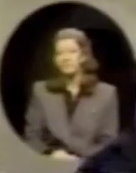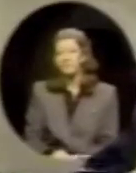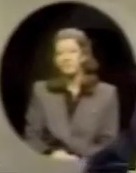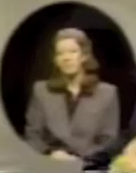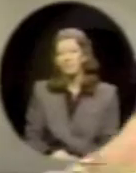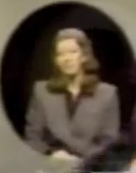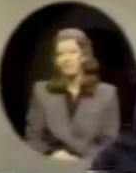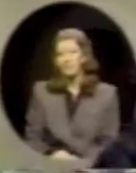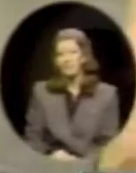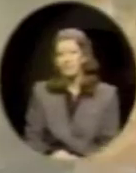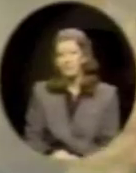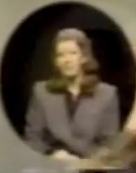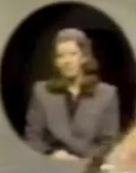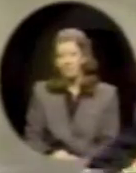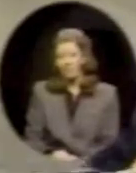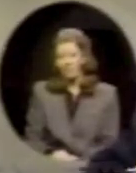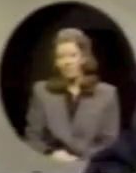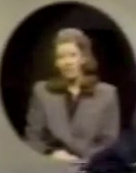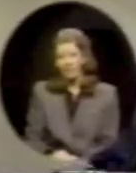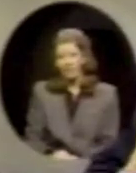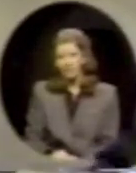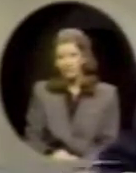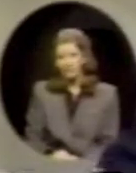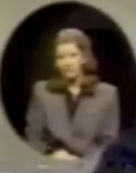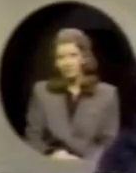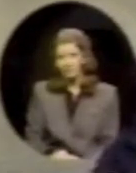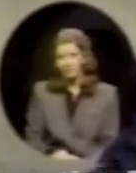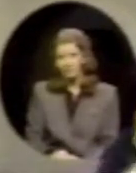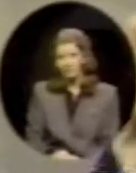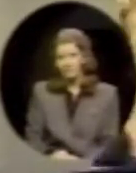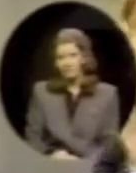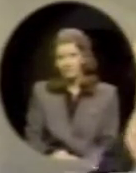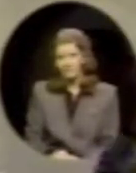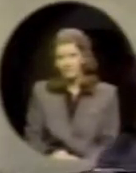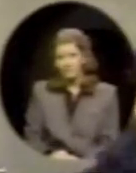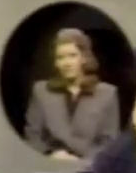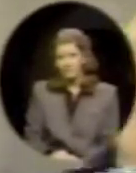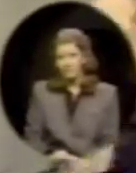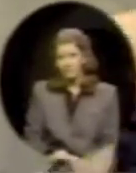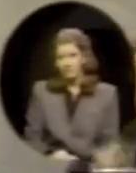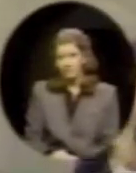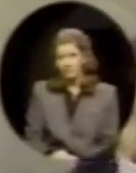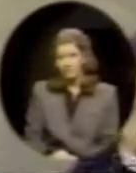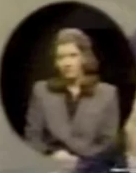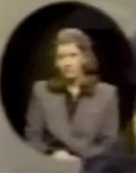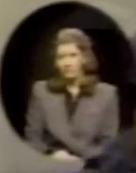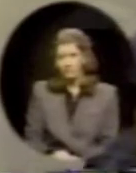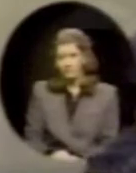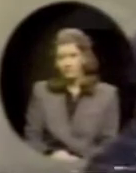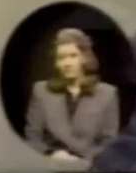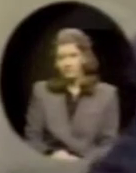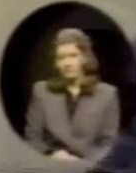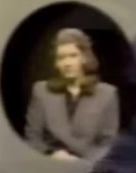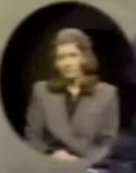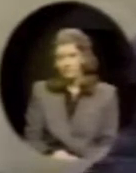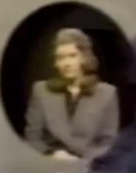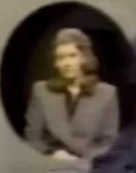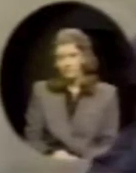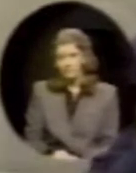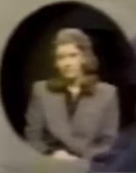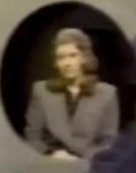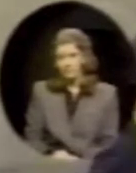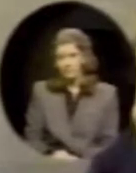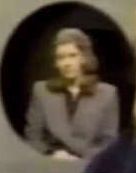The students established four demands, the first of which was the appointment of a deaf president. The second was the resignation